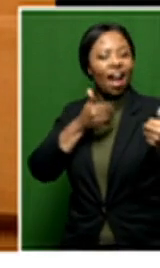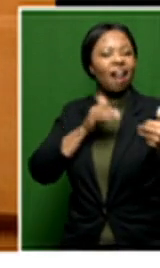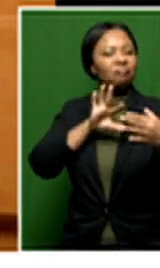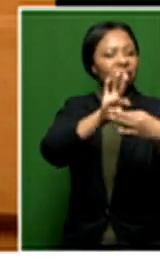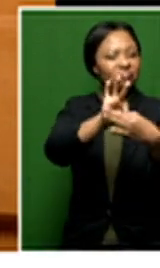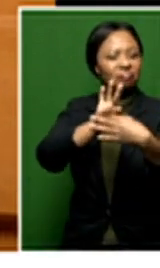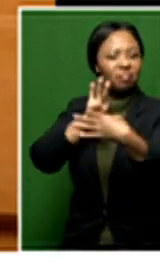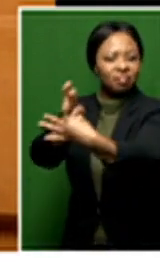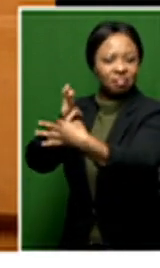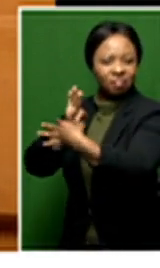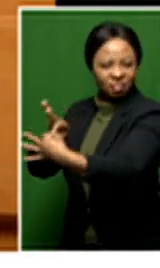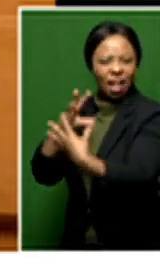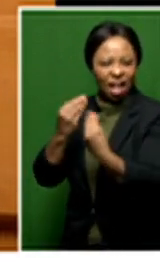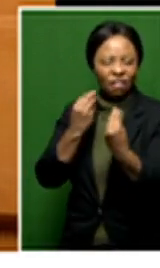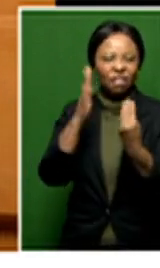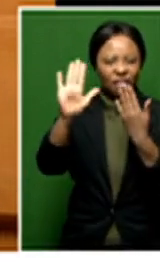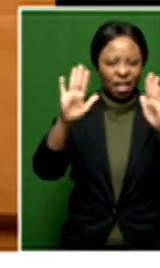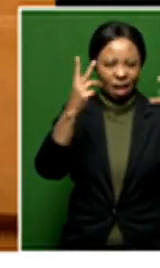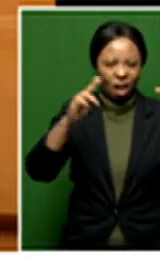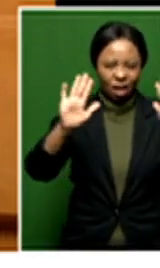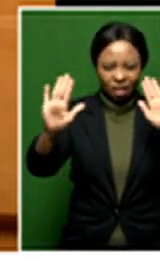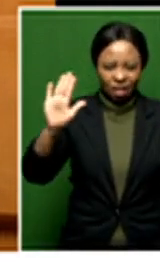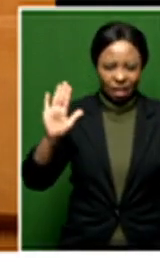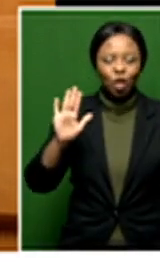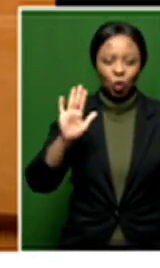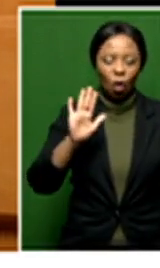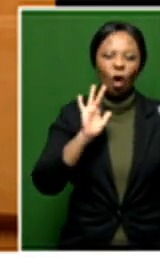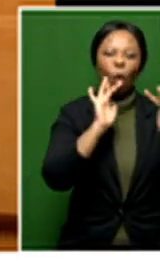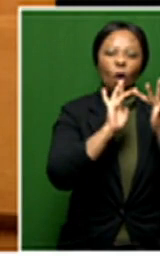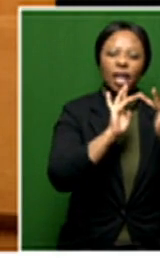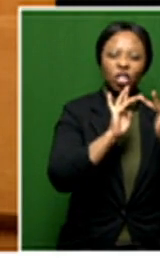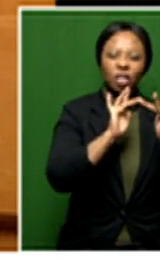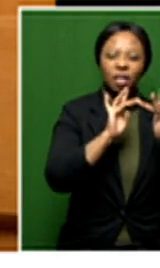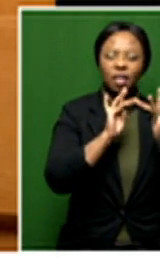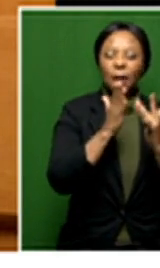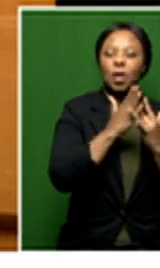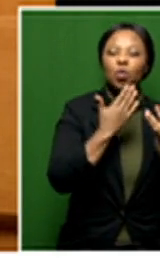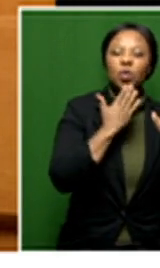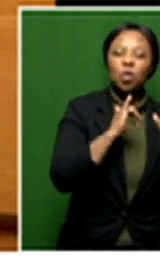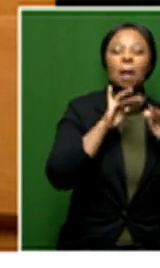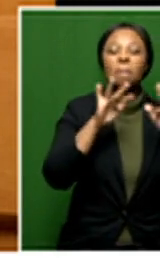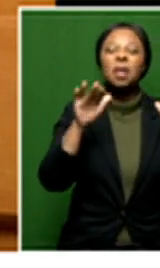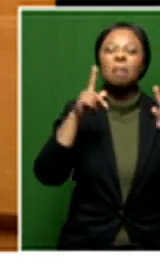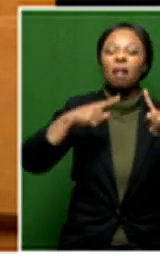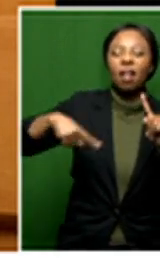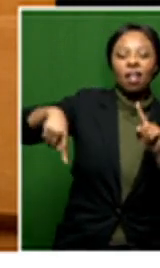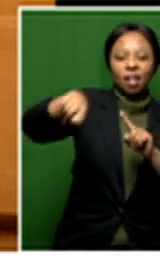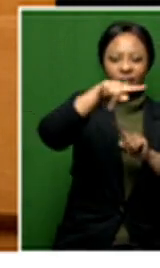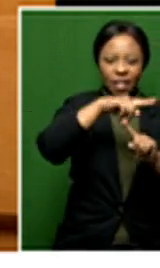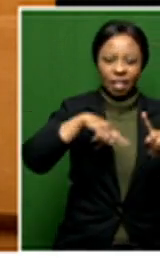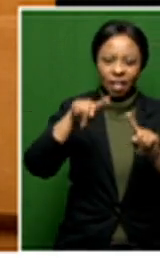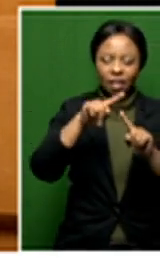So it's it's just about trying to find connections between people and yes, I suppose, approaching